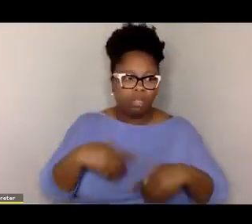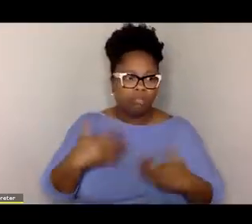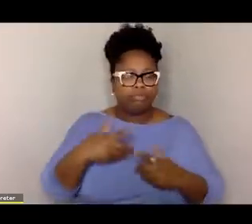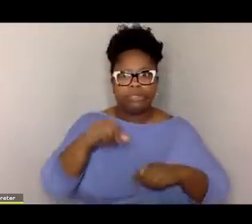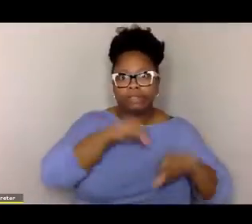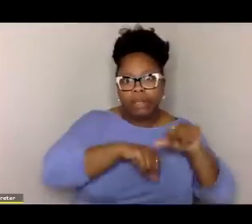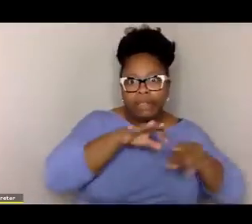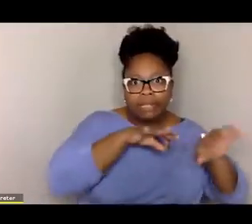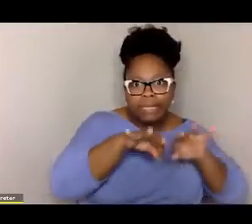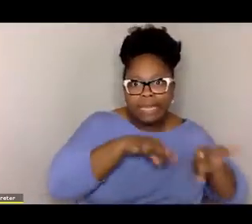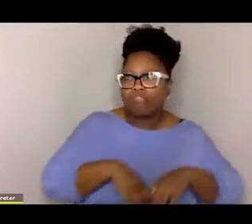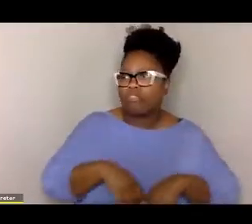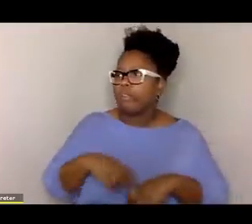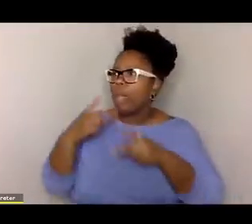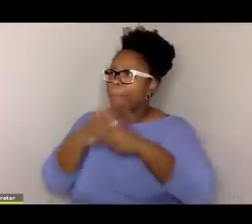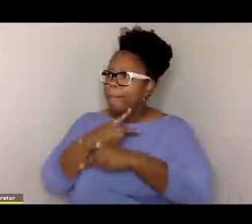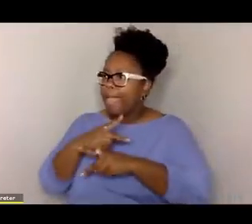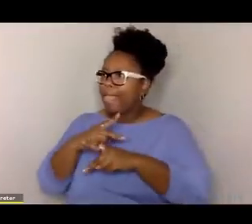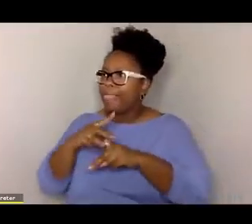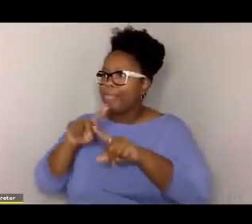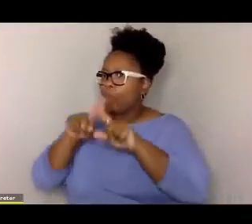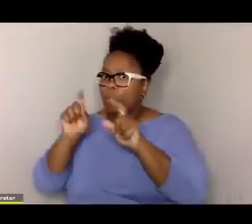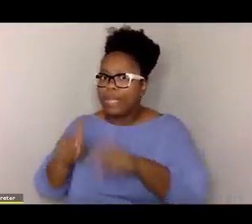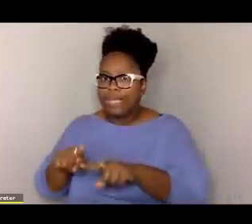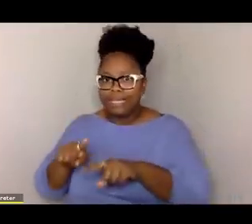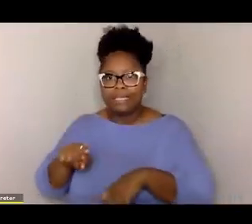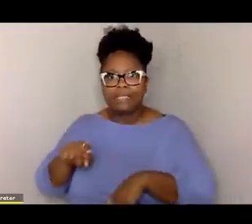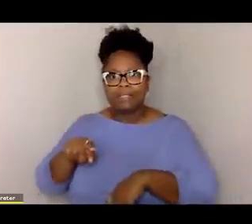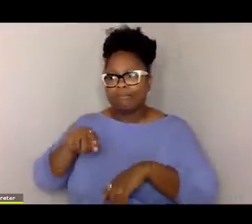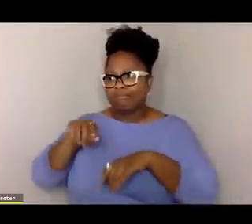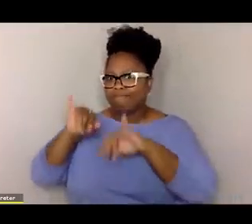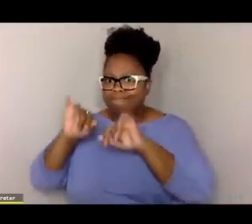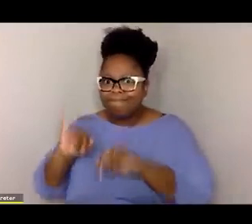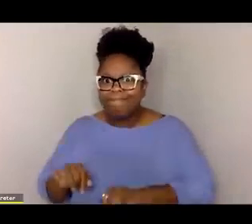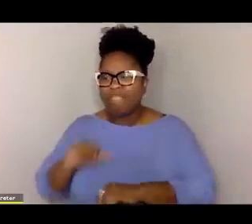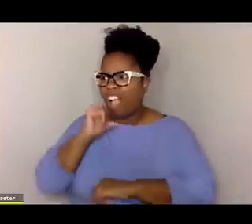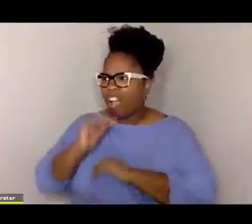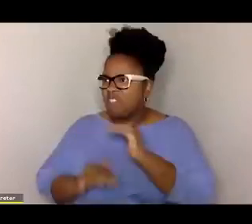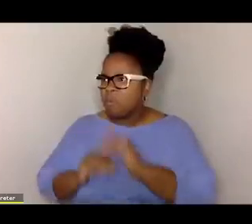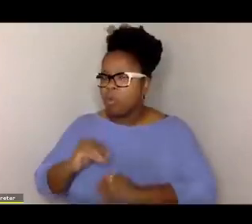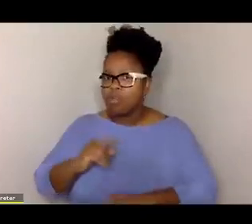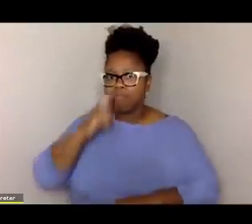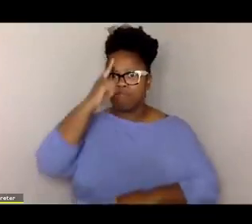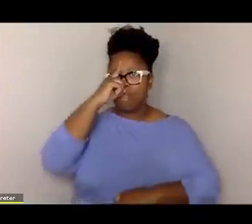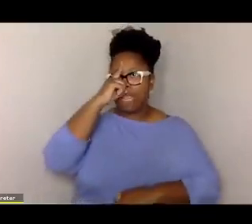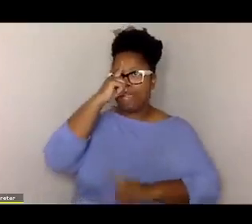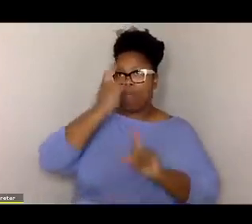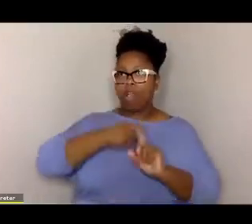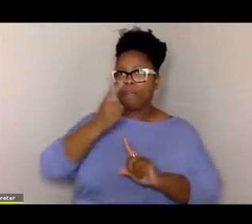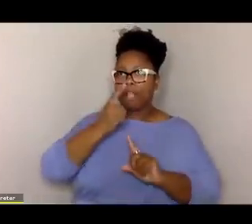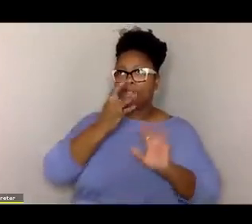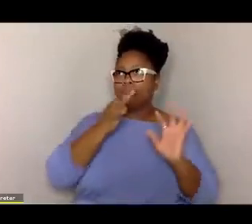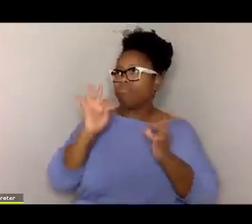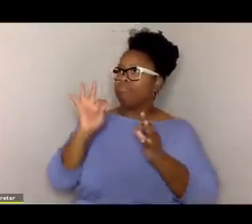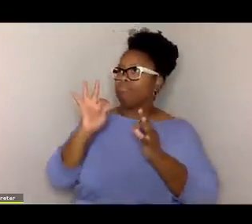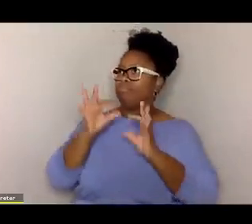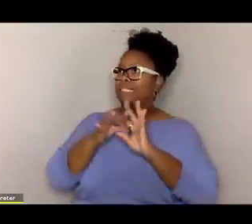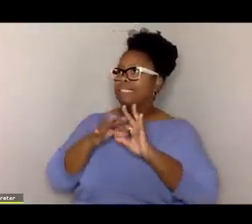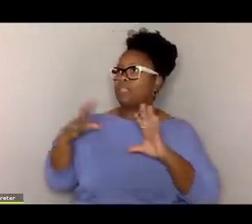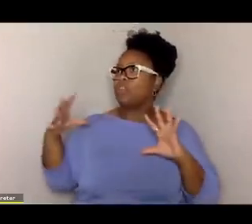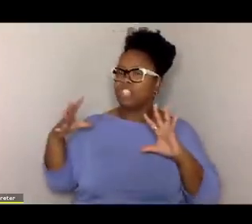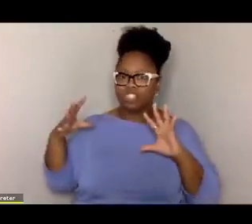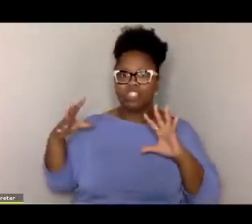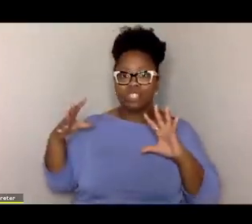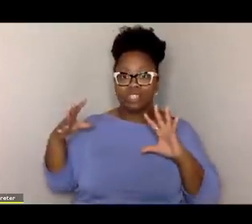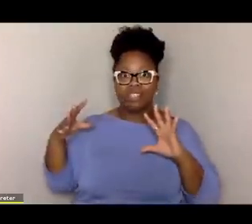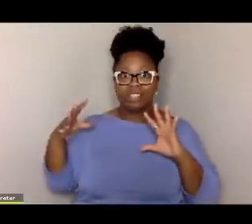a science explanation or math quiz that is uncomfortable to you, what the brain automatically goes to is